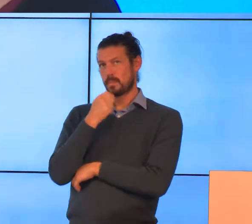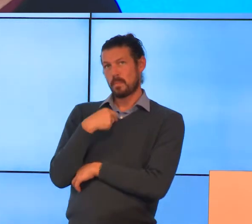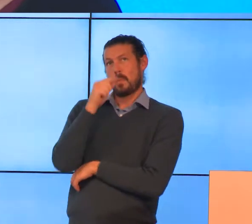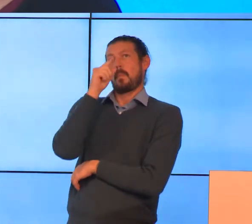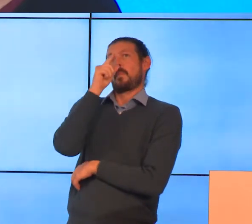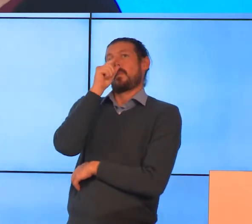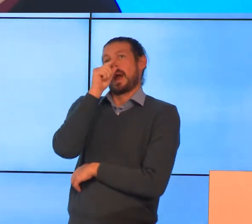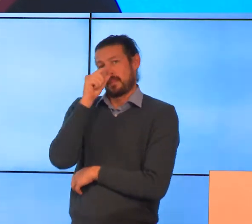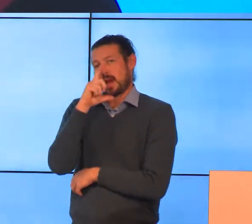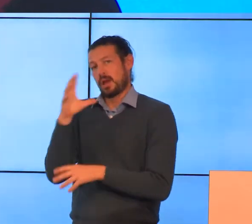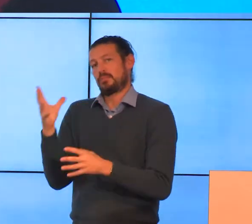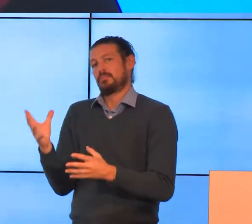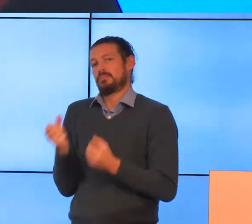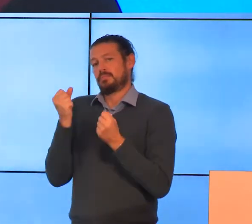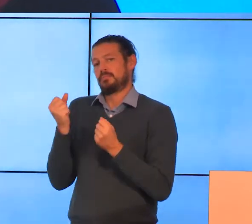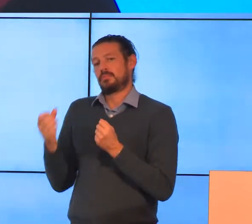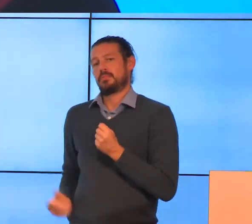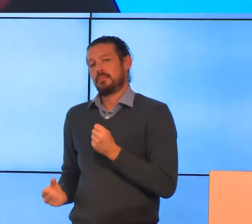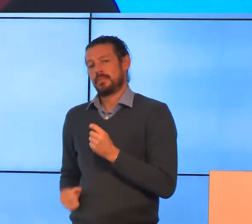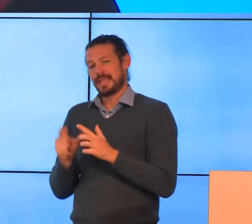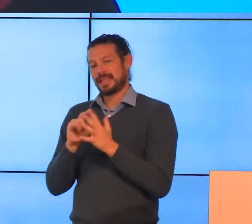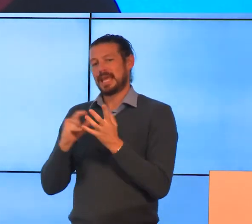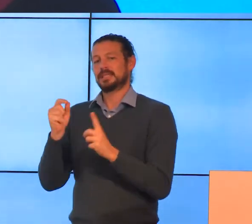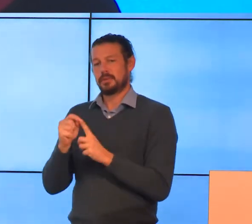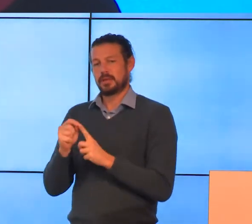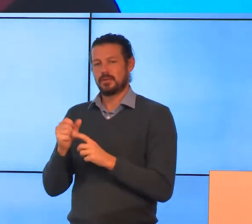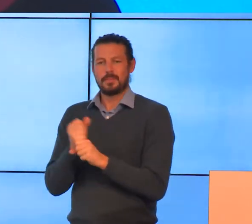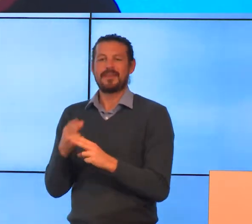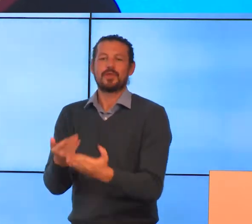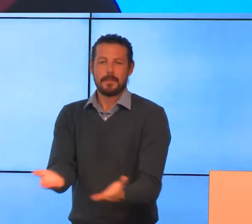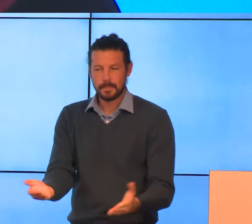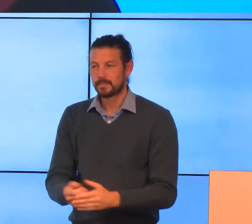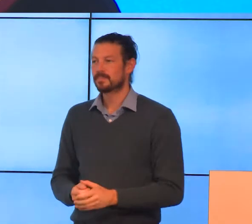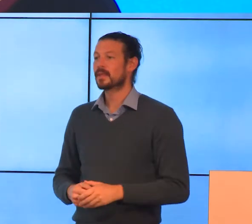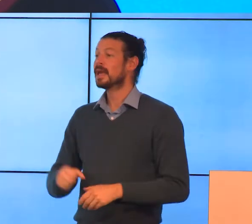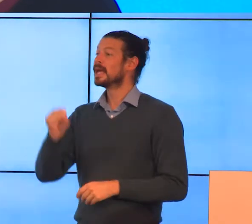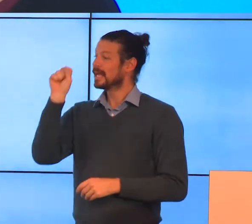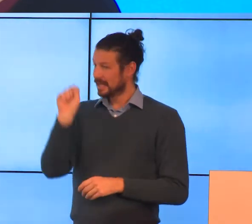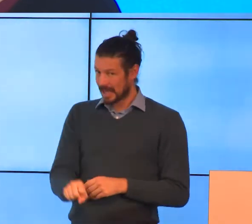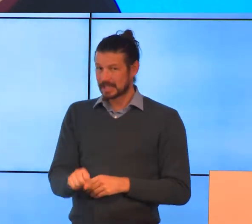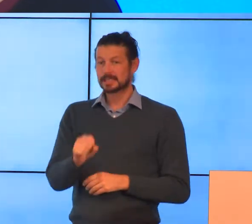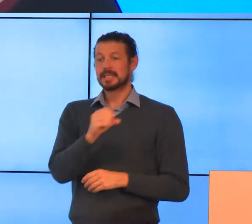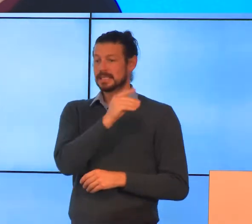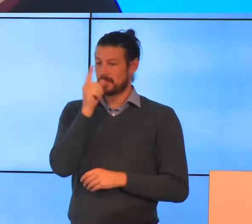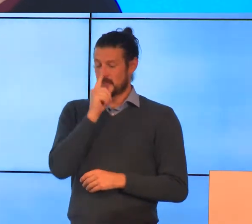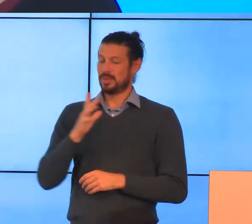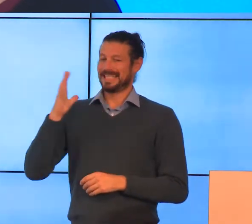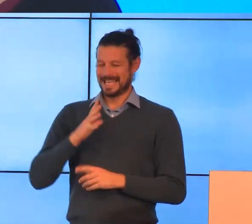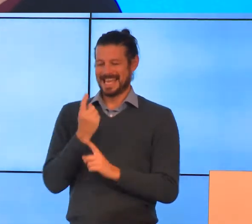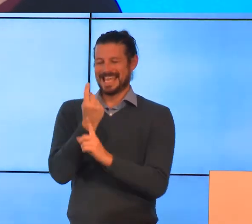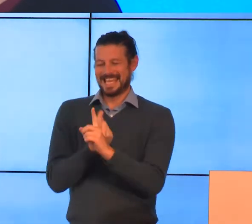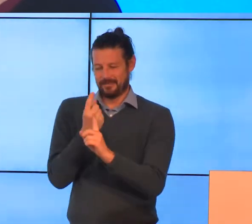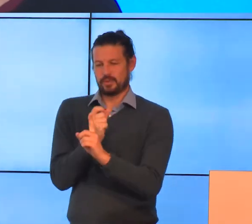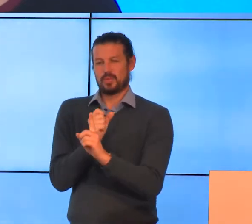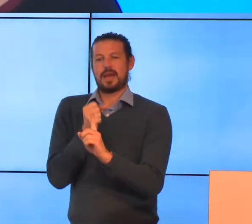DSP. We do realise that there will always be people who do need individual advocacy support.